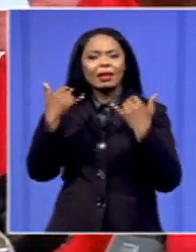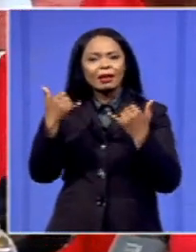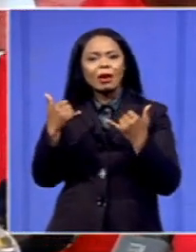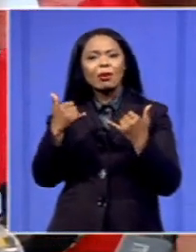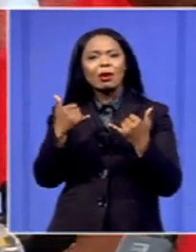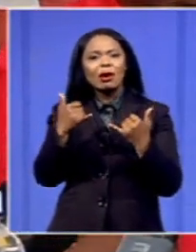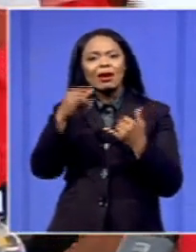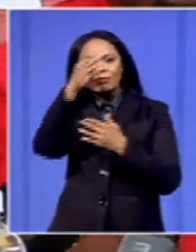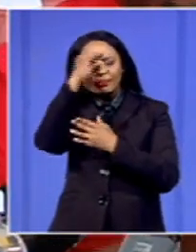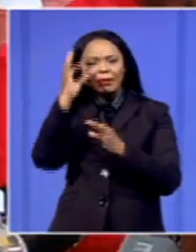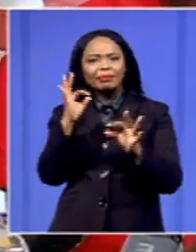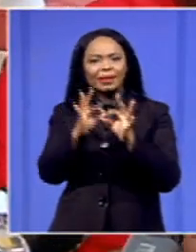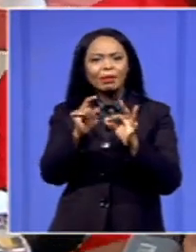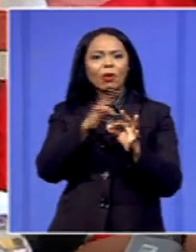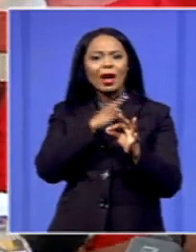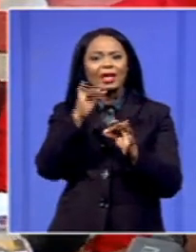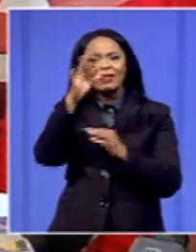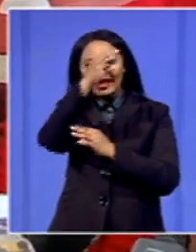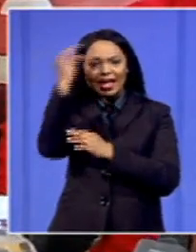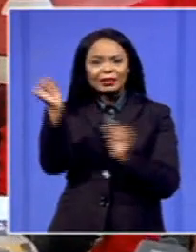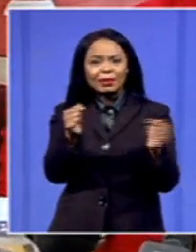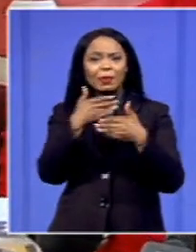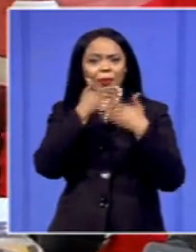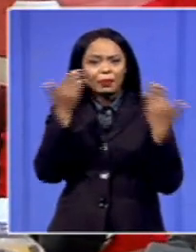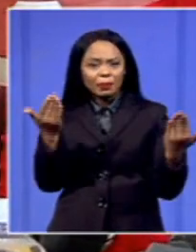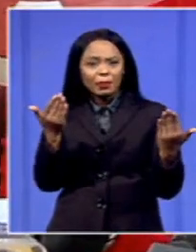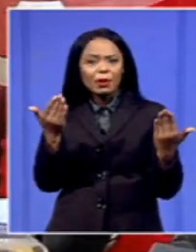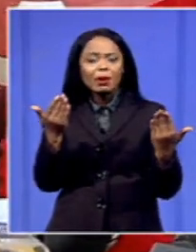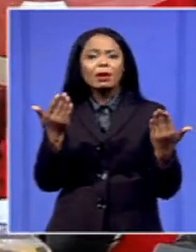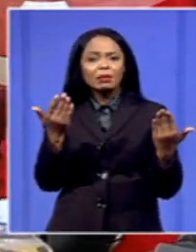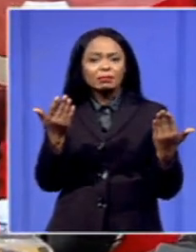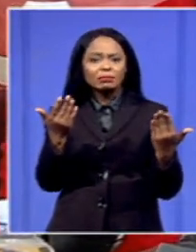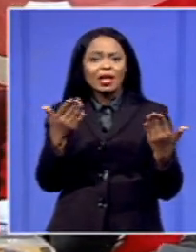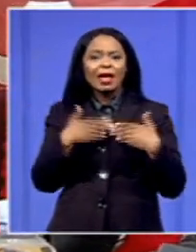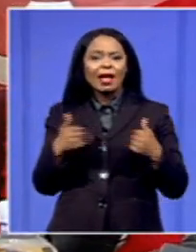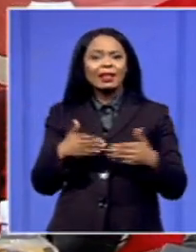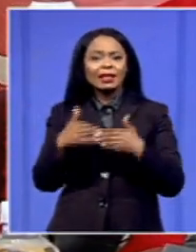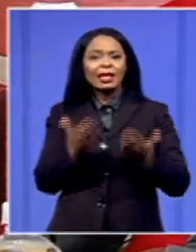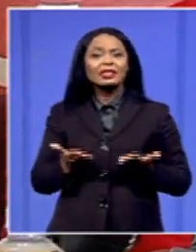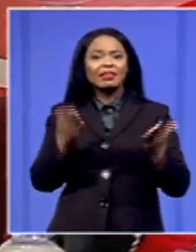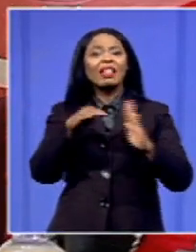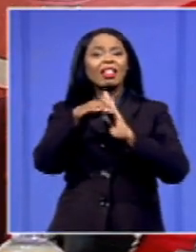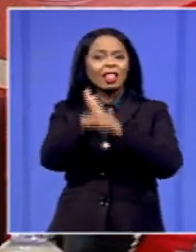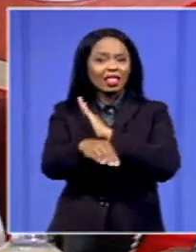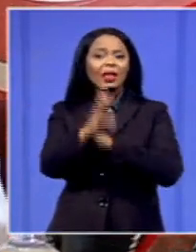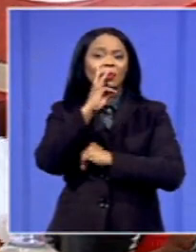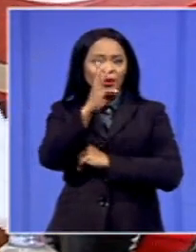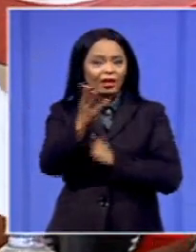with nurses. Because without nurses, the health care service will definitely collapse colleagues.